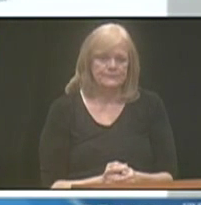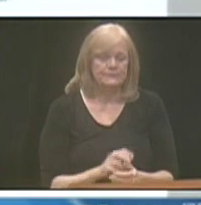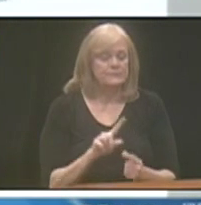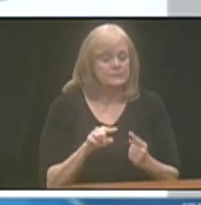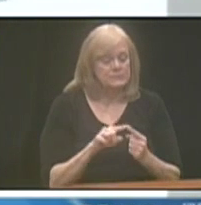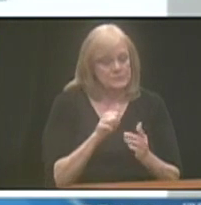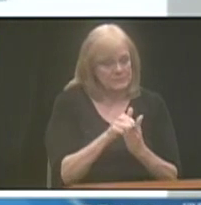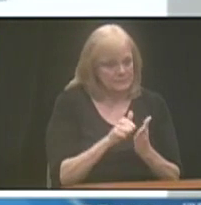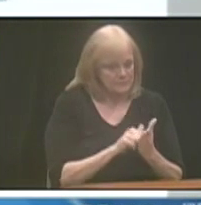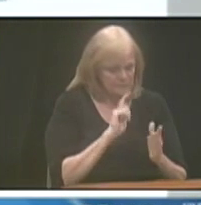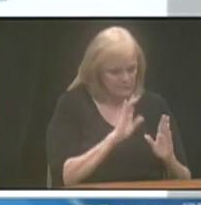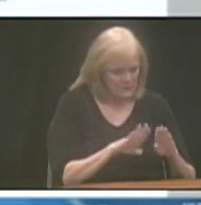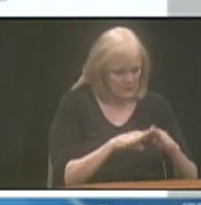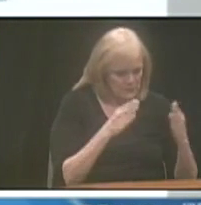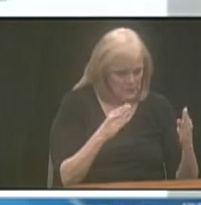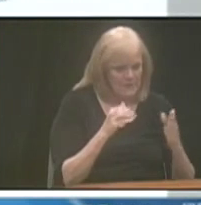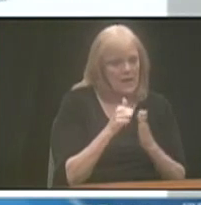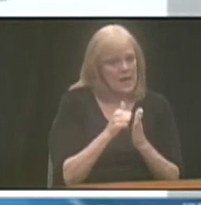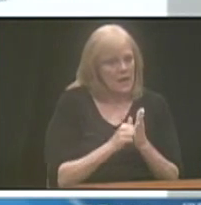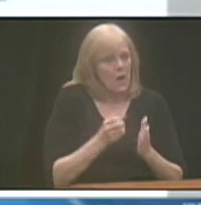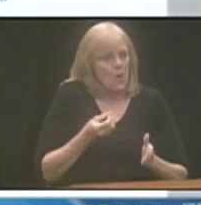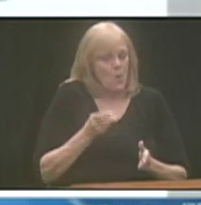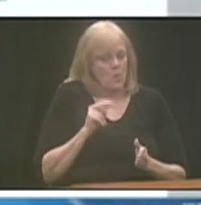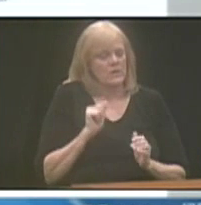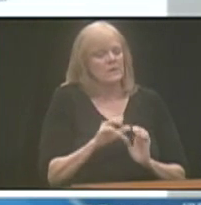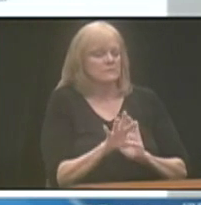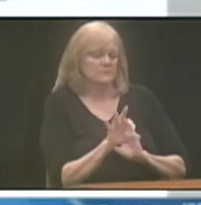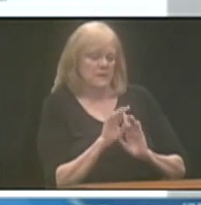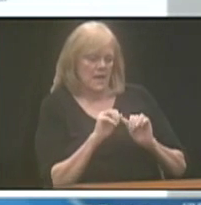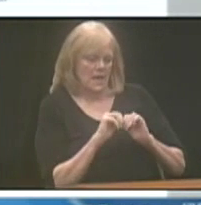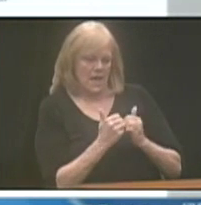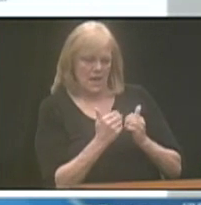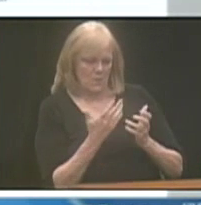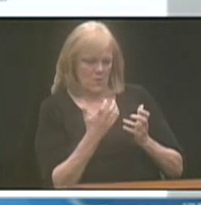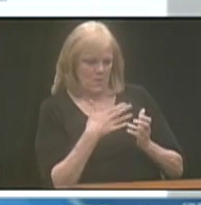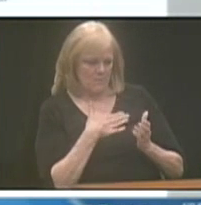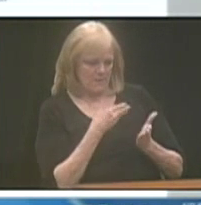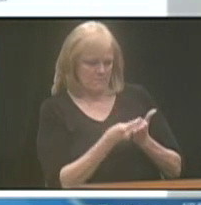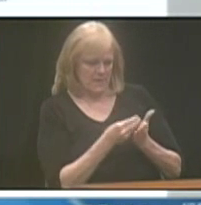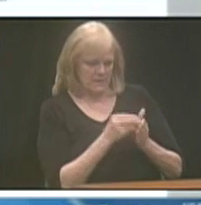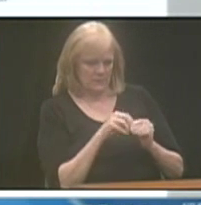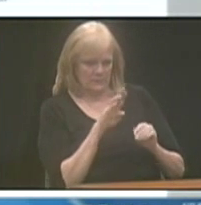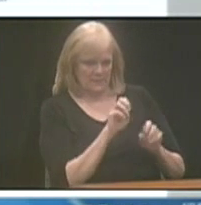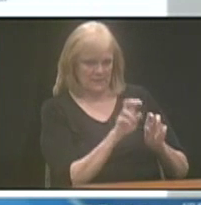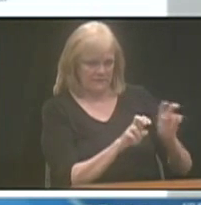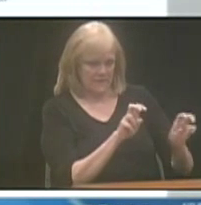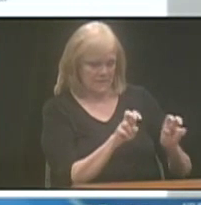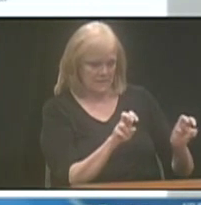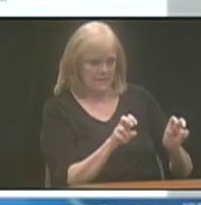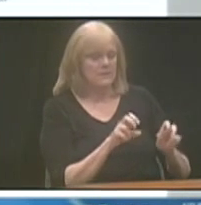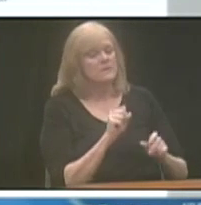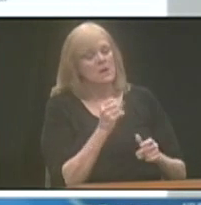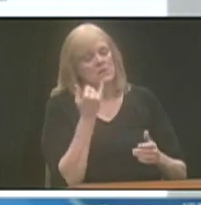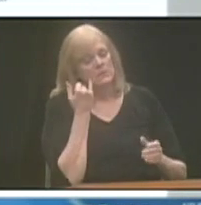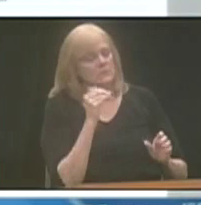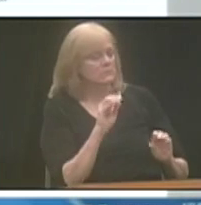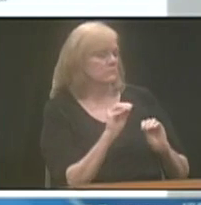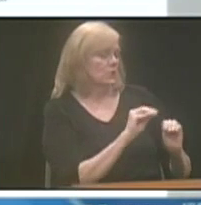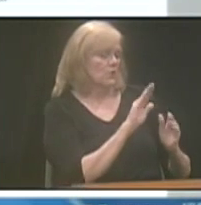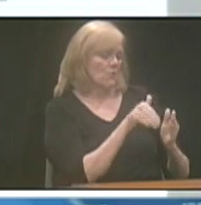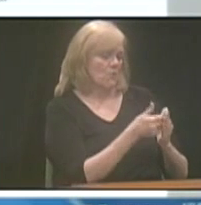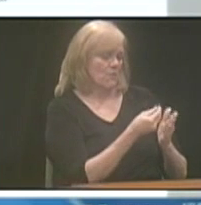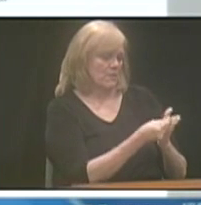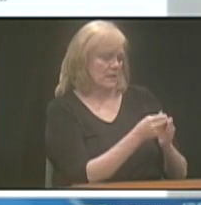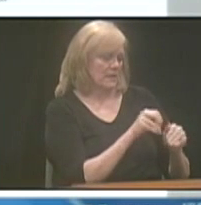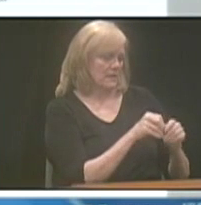When an account is open, an account owner gets to select how he wants his initial contribution to be invested. So one could put all